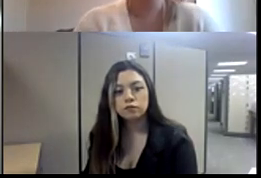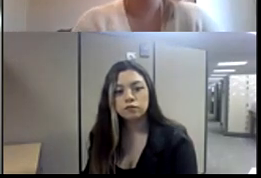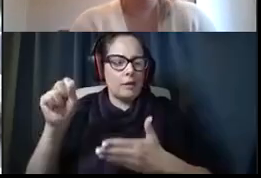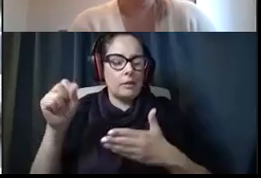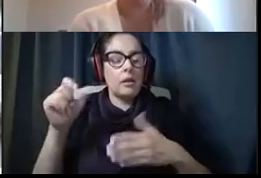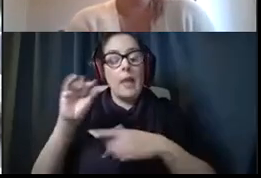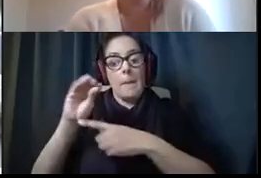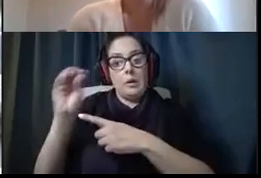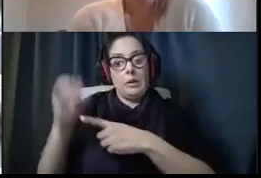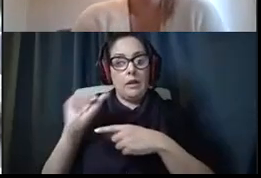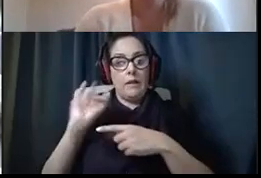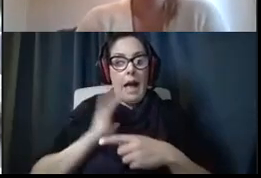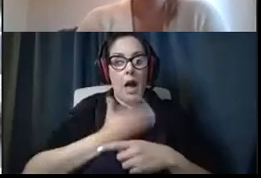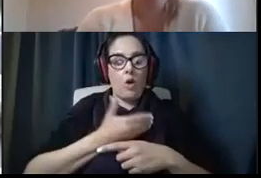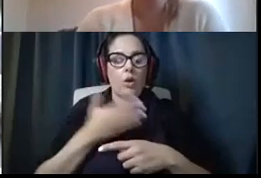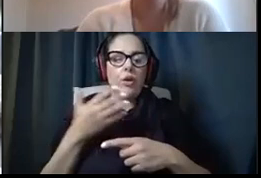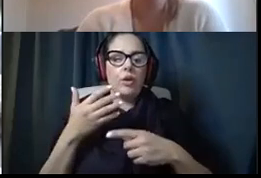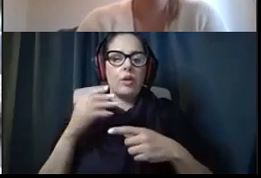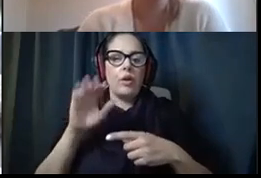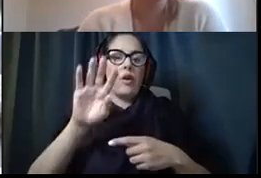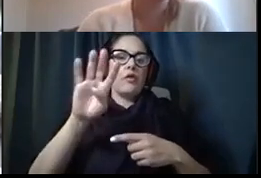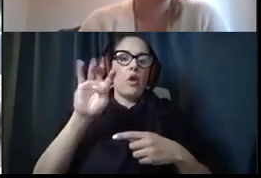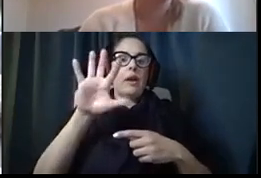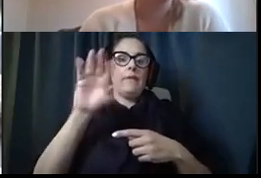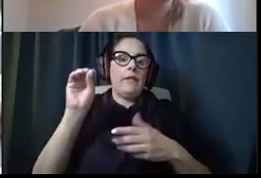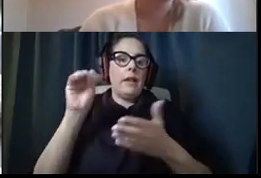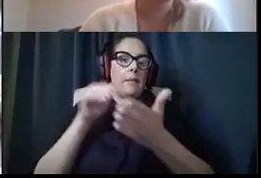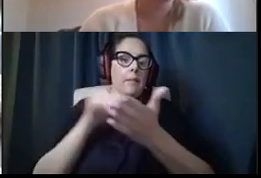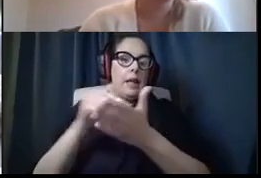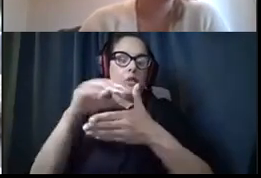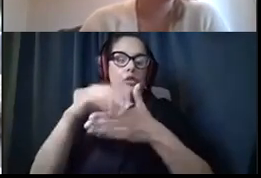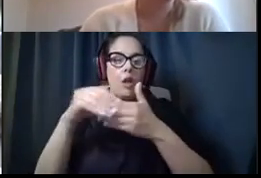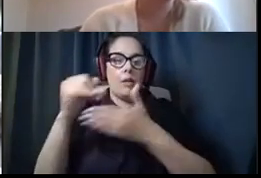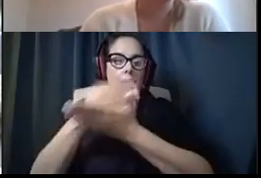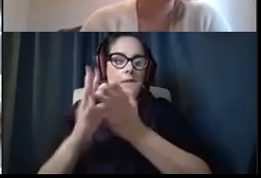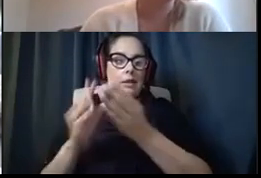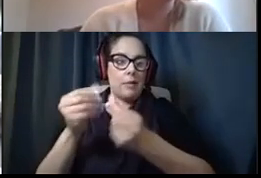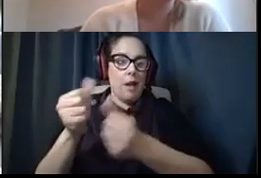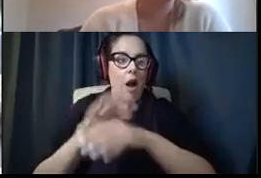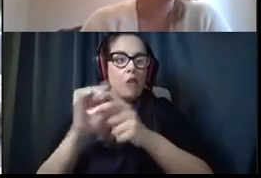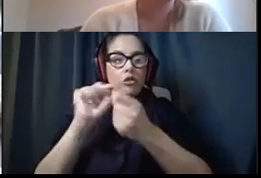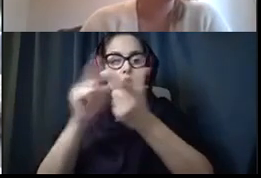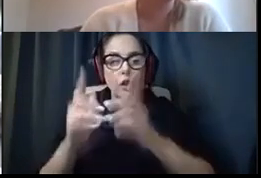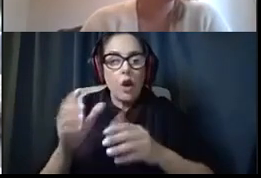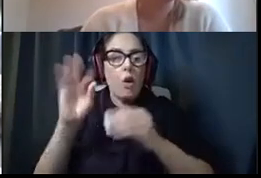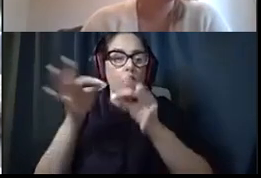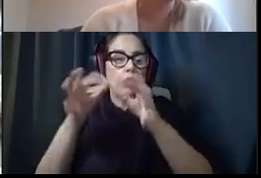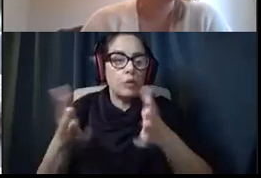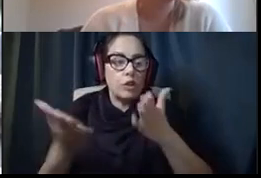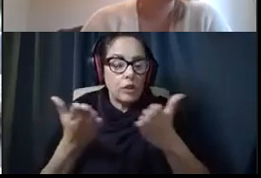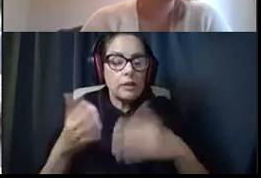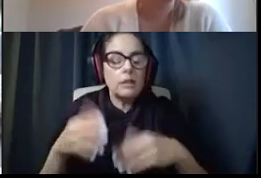of our $450 million budget that's spent on translator or interpreter services